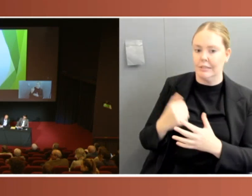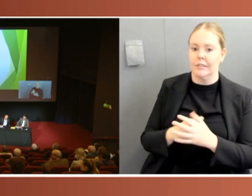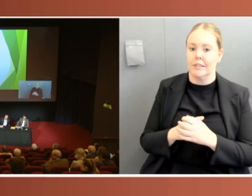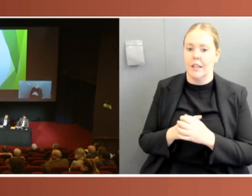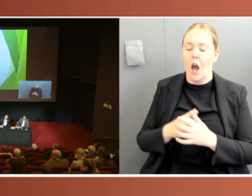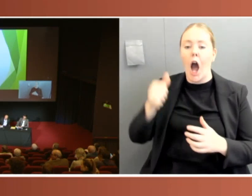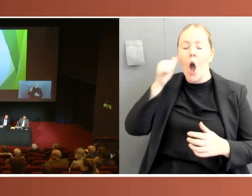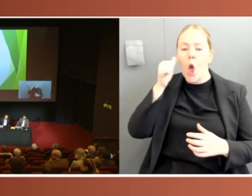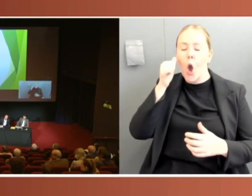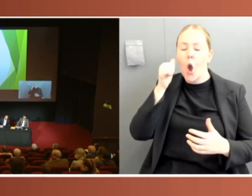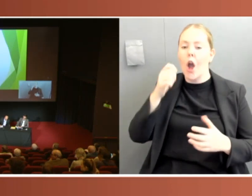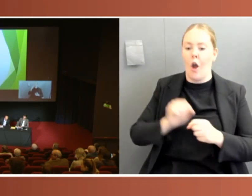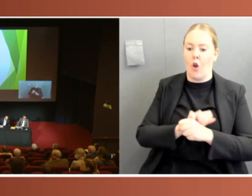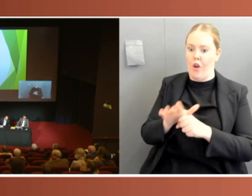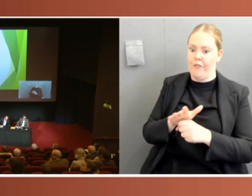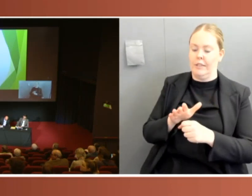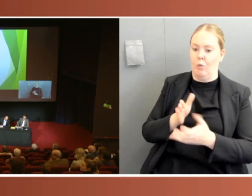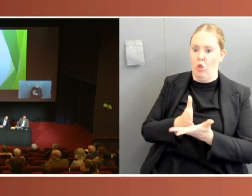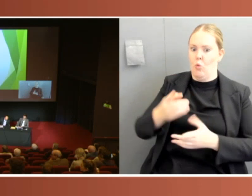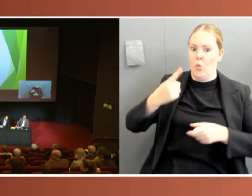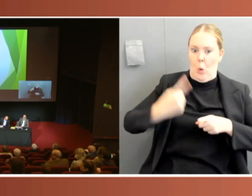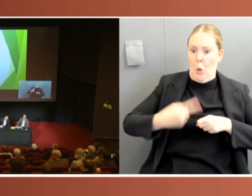obviously some things were done that weren't optimal.